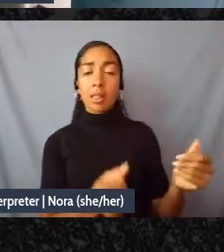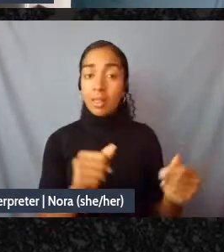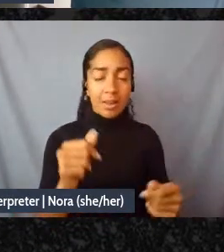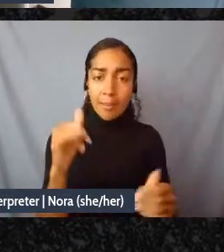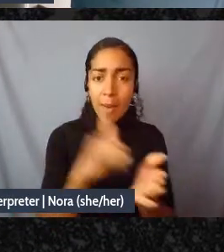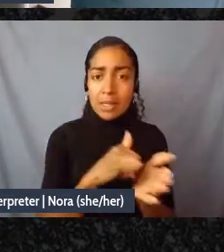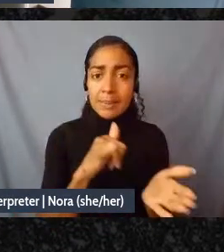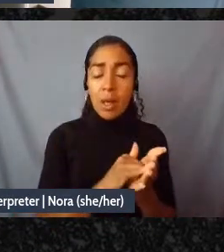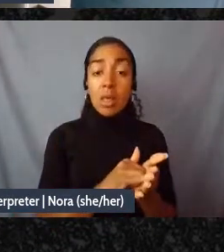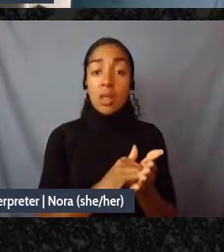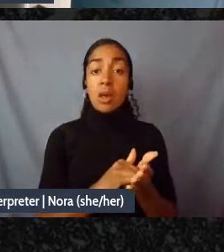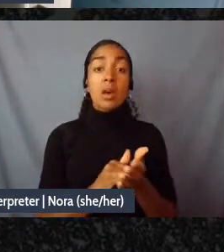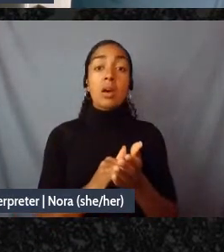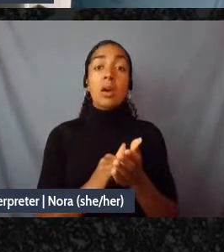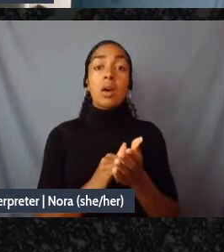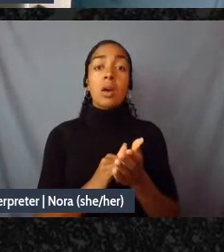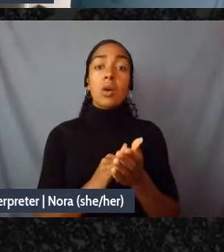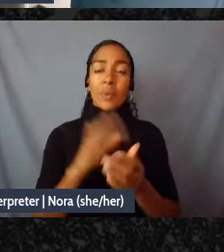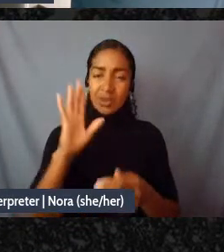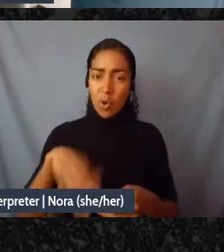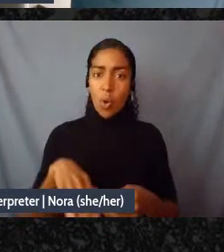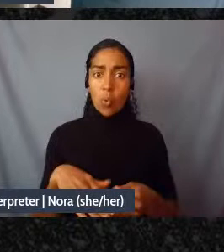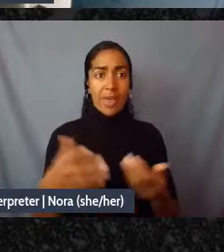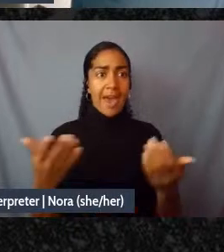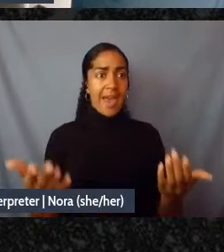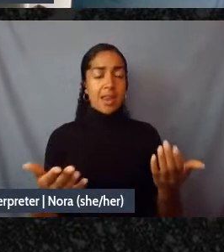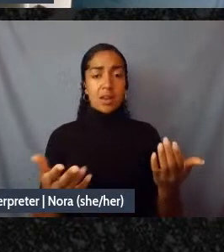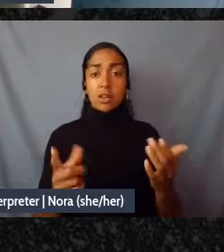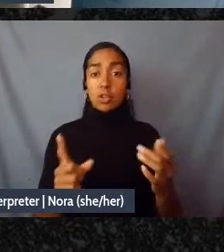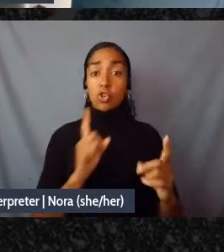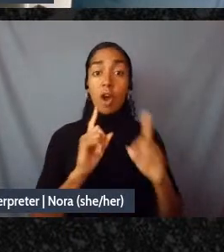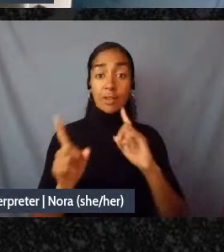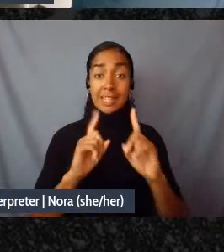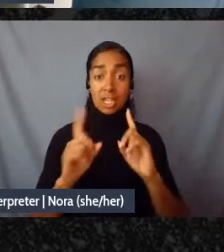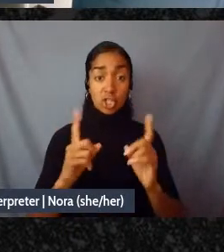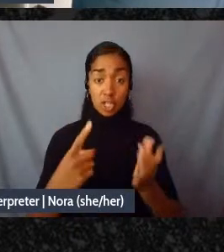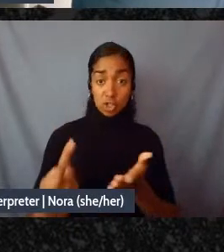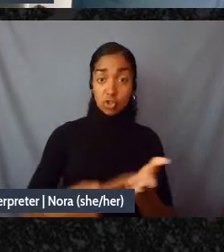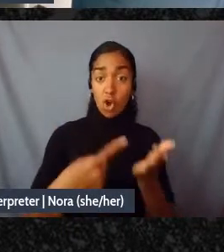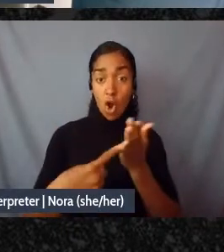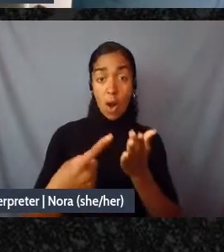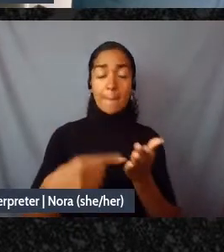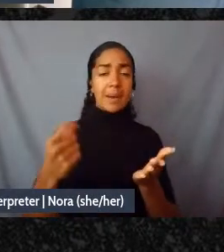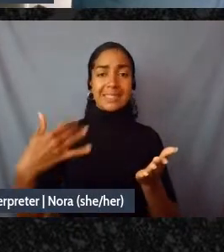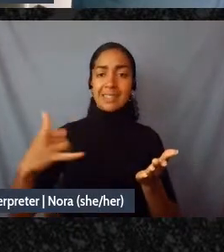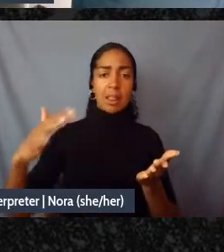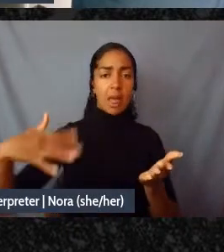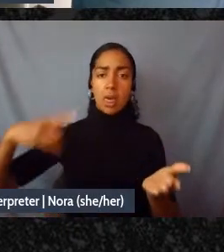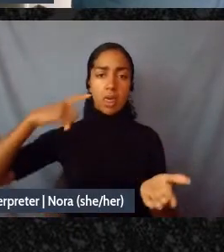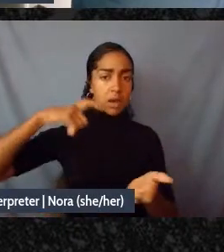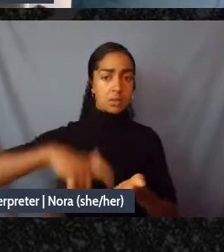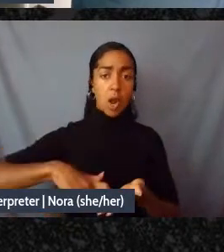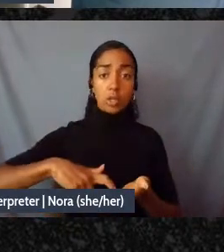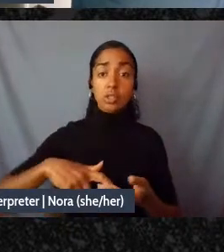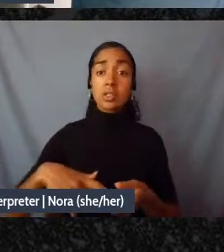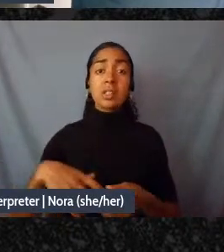the conversation has already been opened up and it hasn't been acknowledged and this is there's a powerful movement that has been named land back